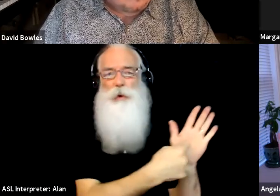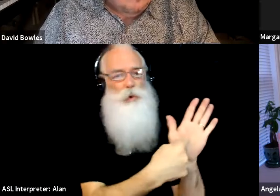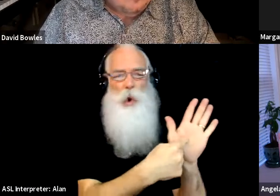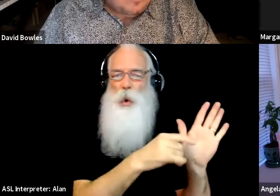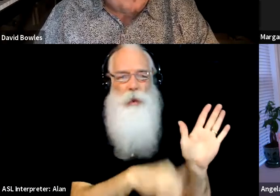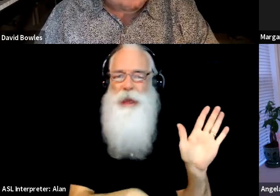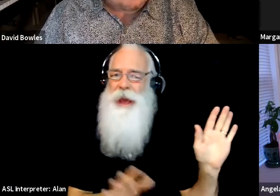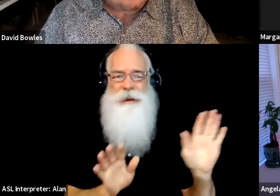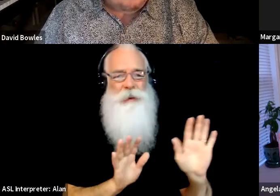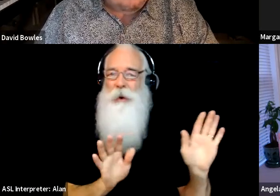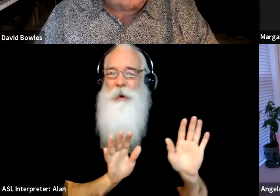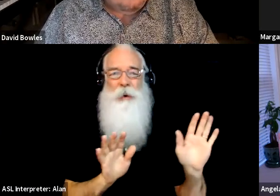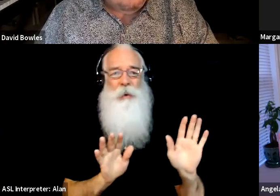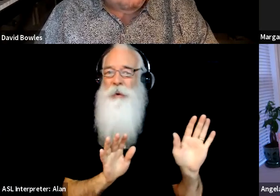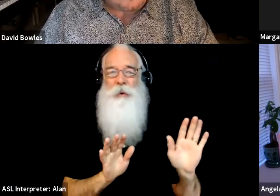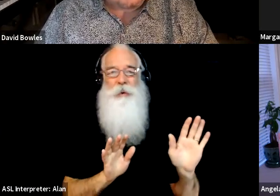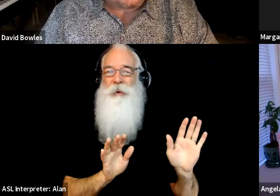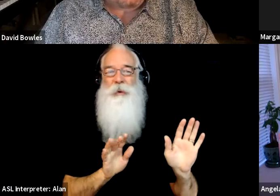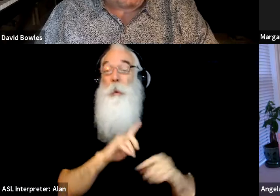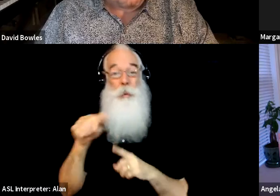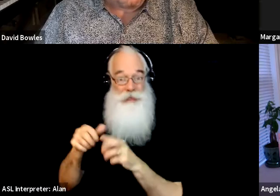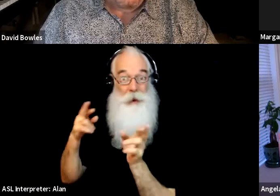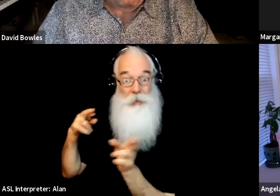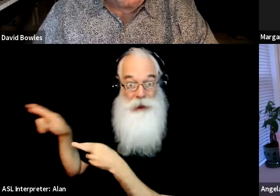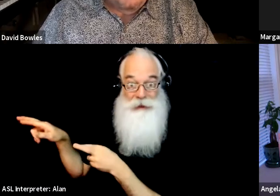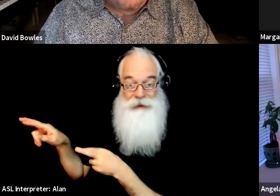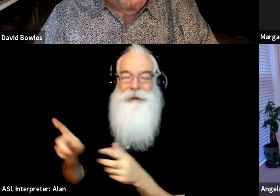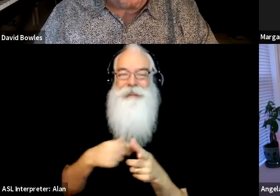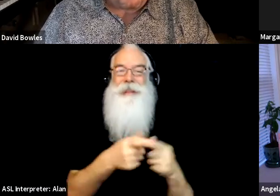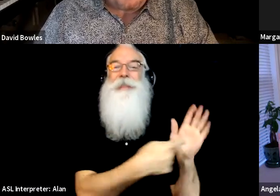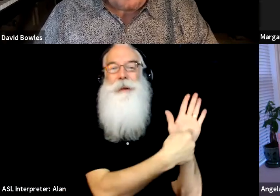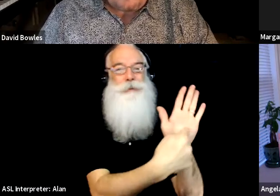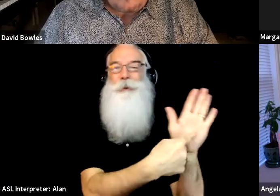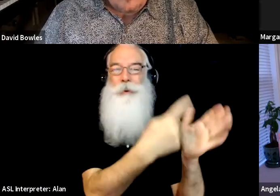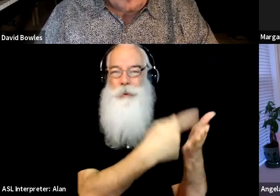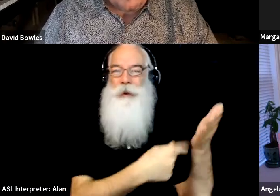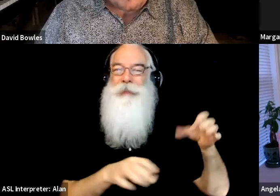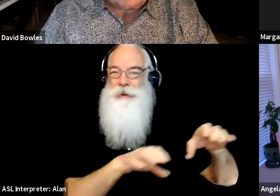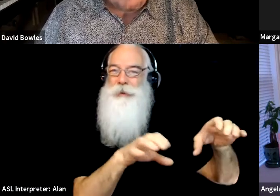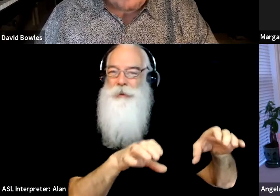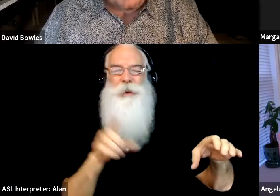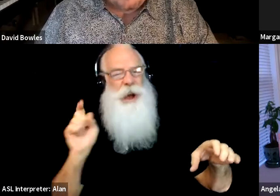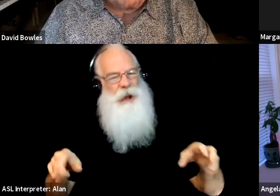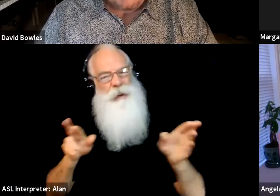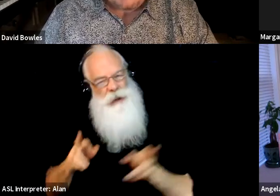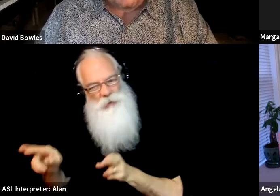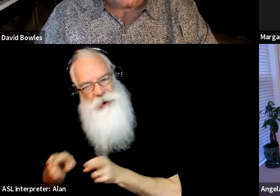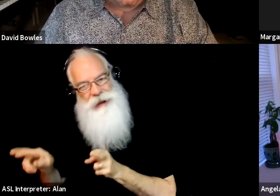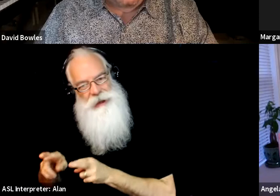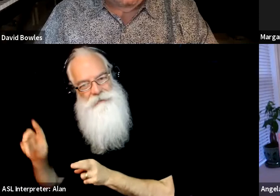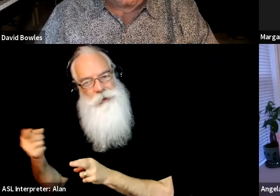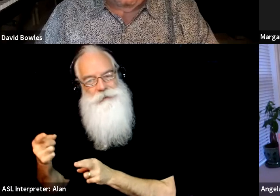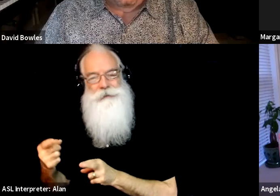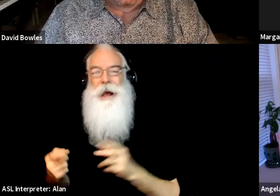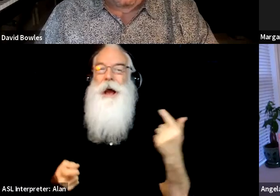of, like, learning that happens and, you know, you, you've got to get through that. So, um, and Gabriel Garcia Marquez's advice is,